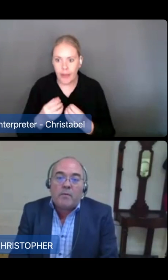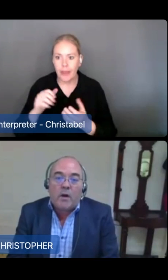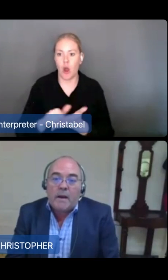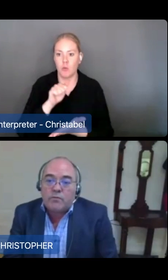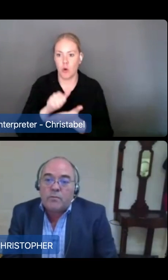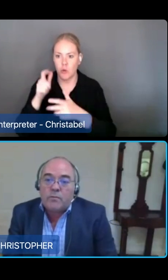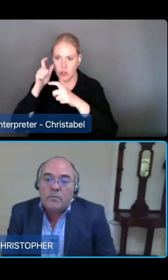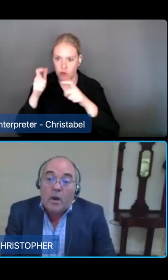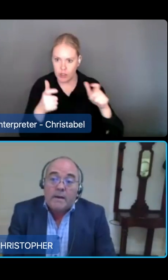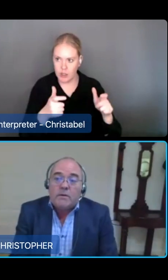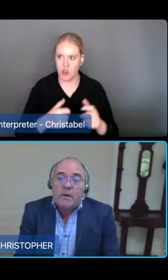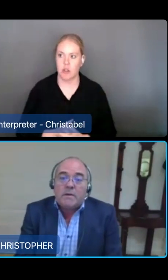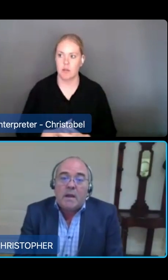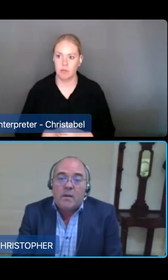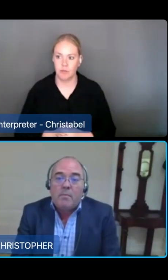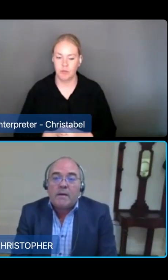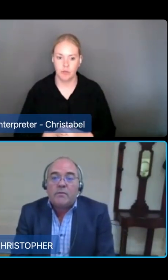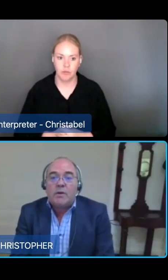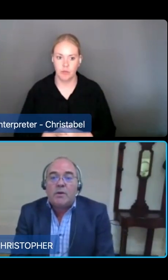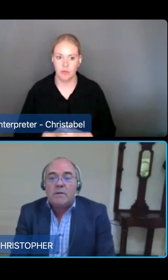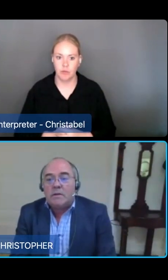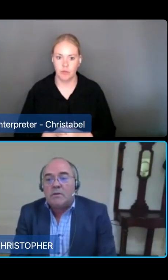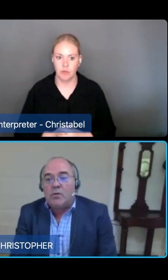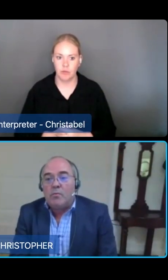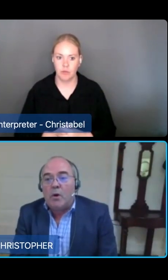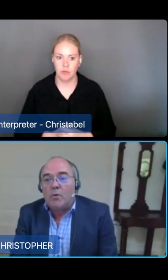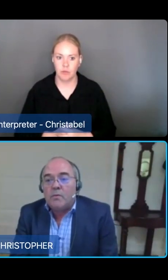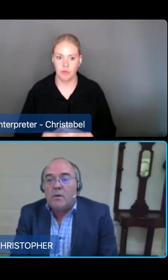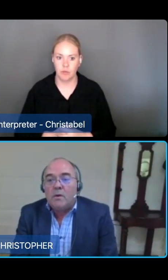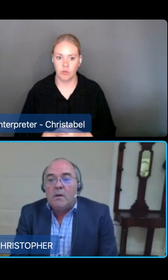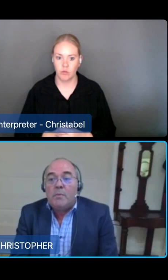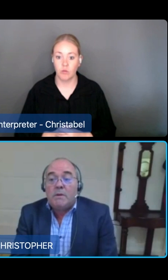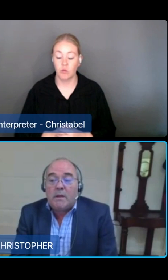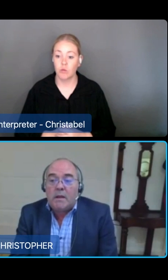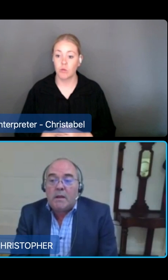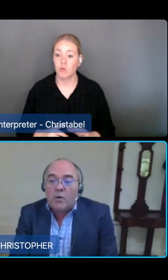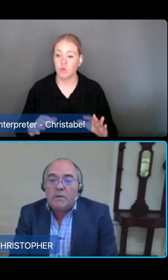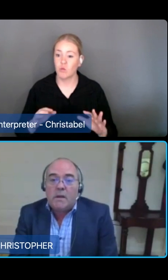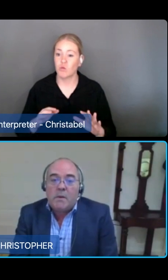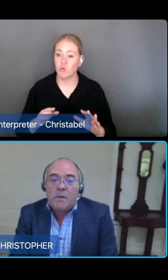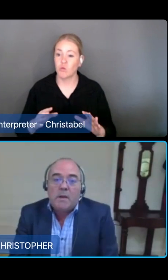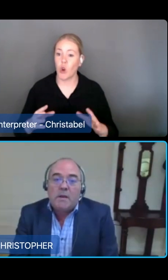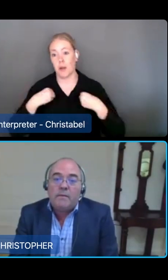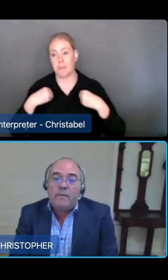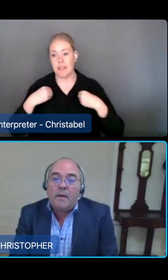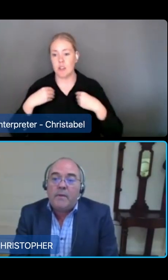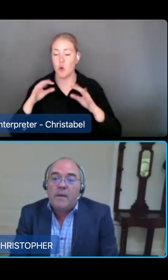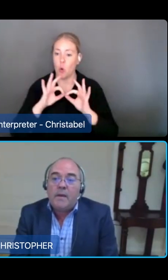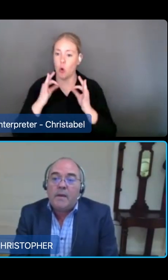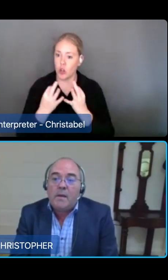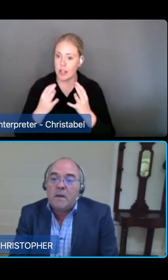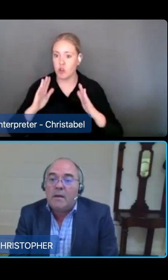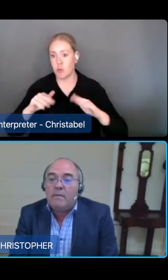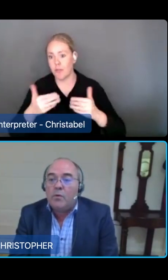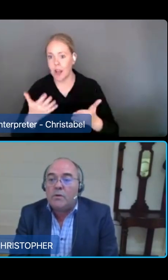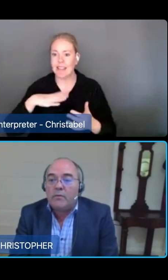Many providers rightly need to understand the impact of transitioning to the new model. In particular what deeming will mean for their